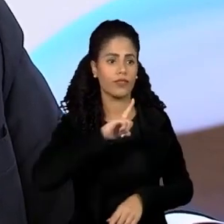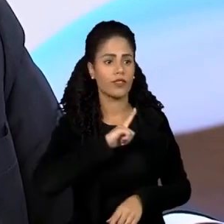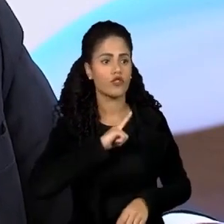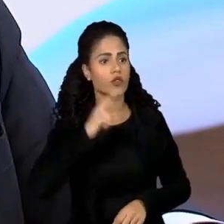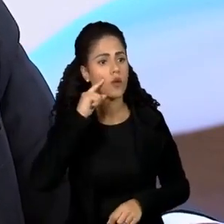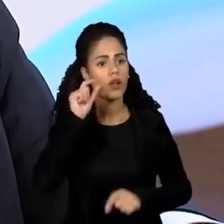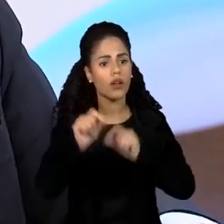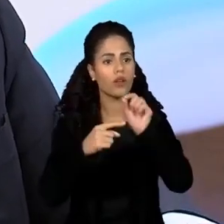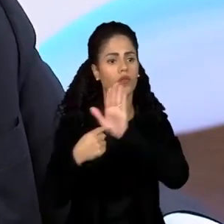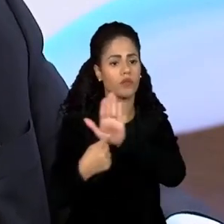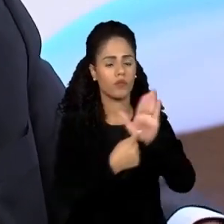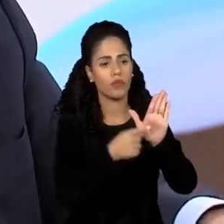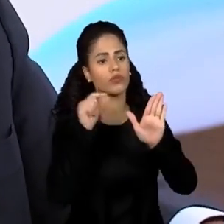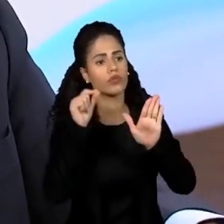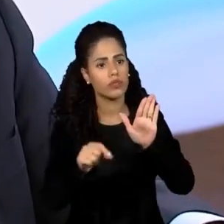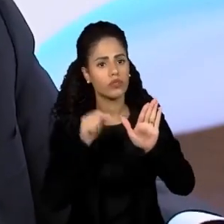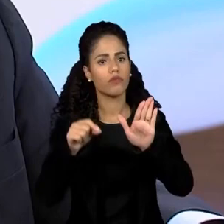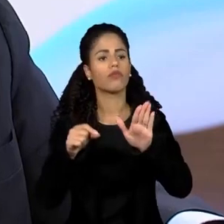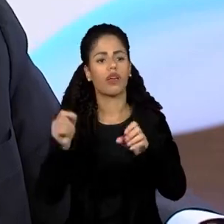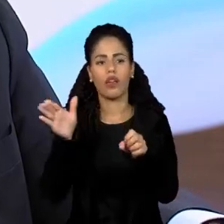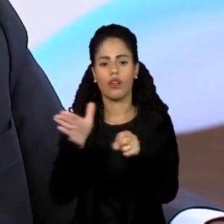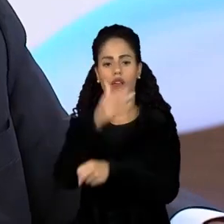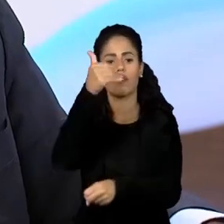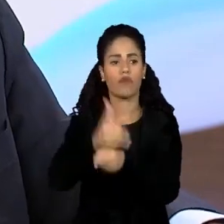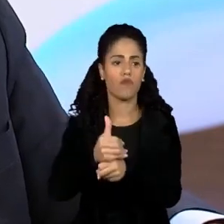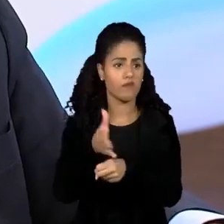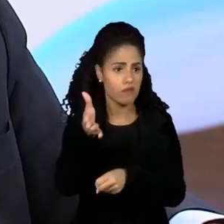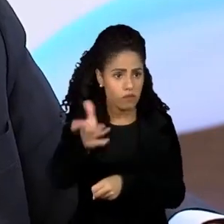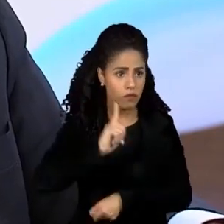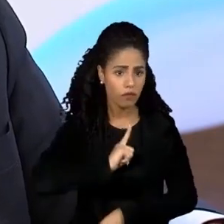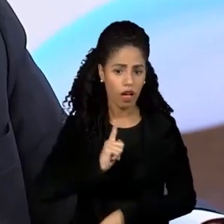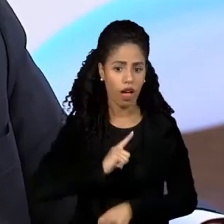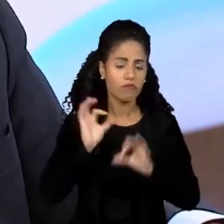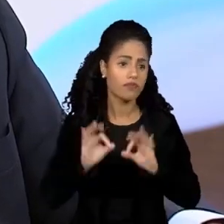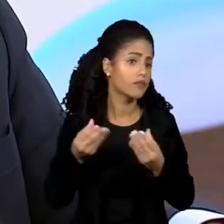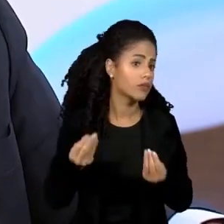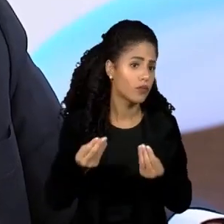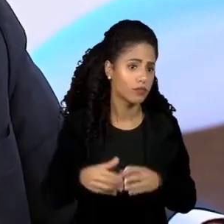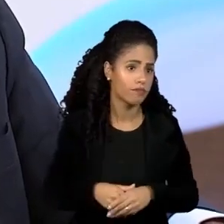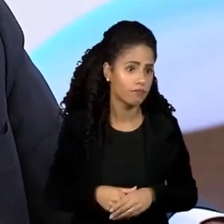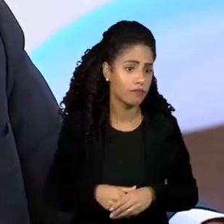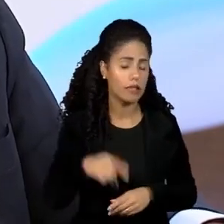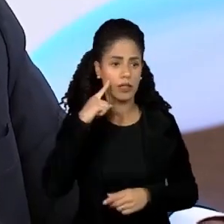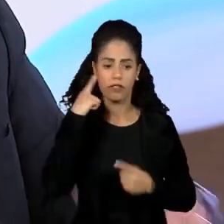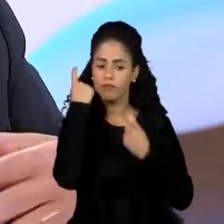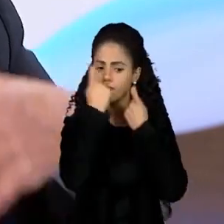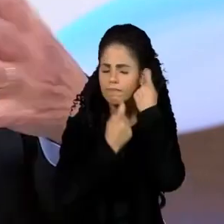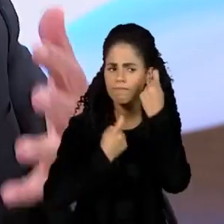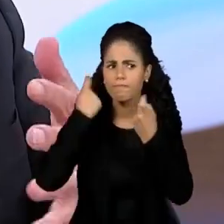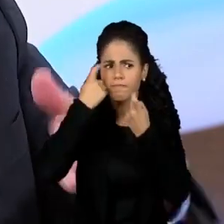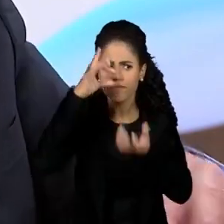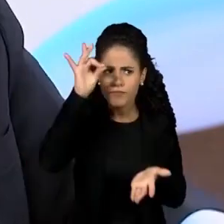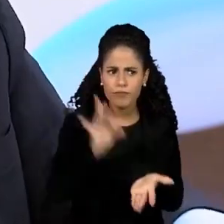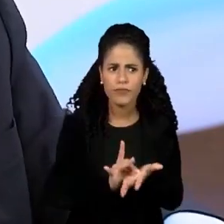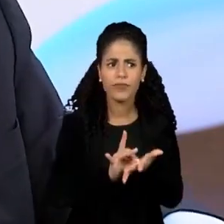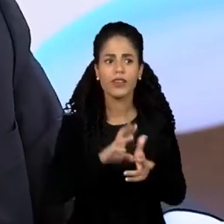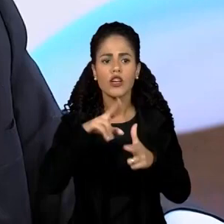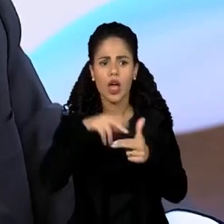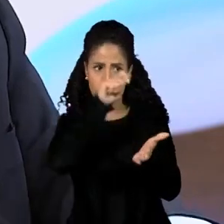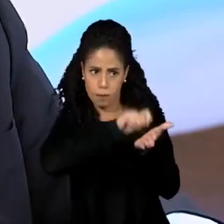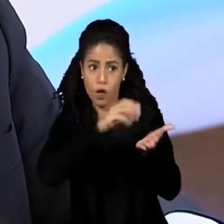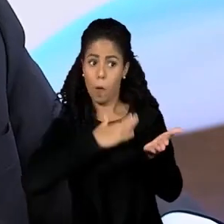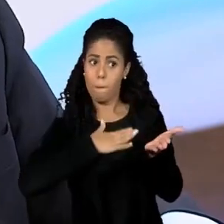putting us on the road to fascism. And that's been a real worry. I wrote about this in